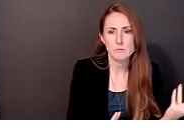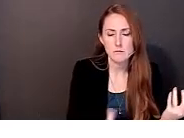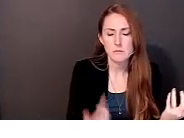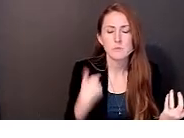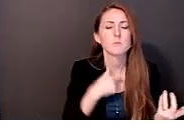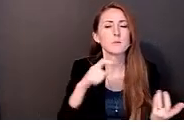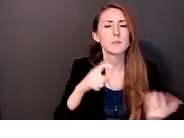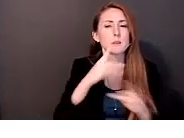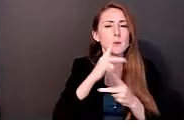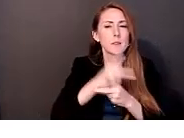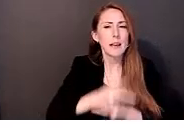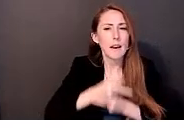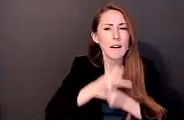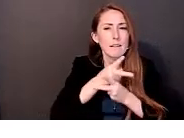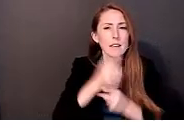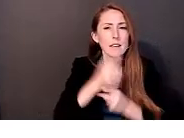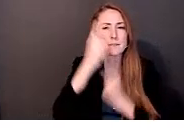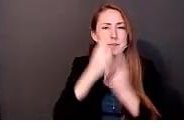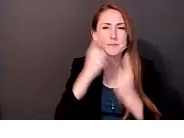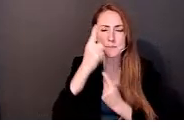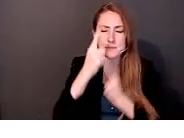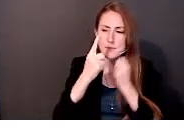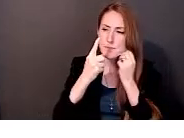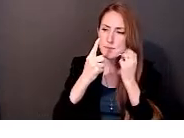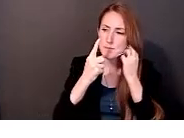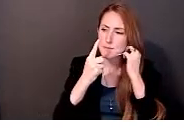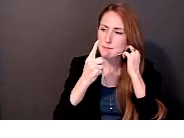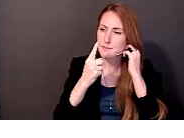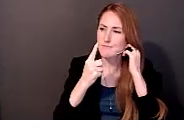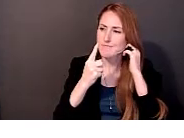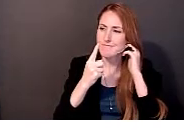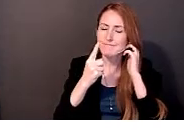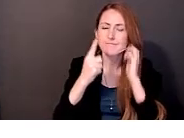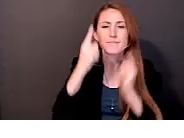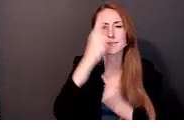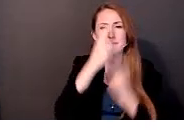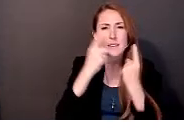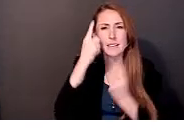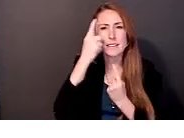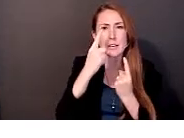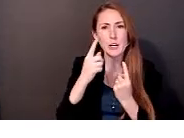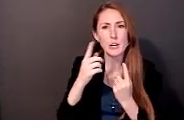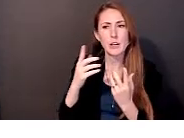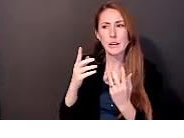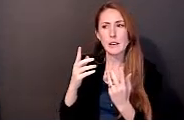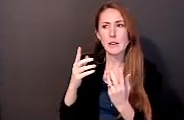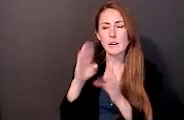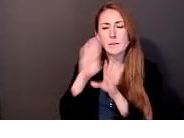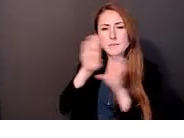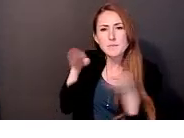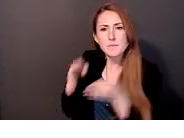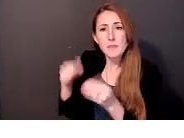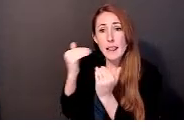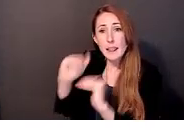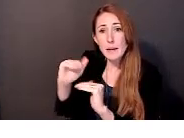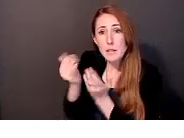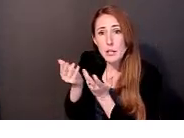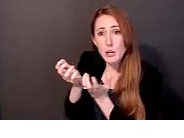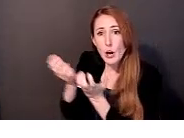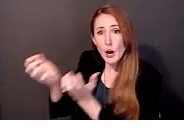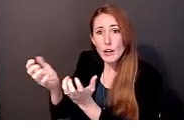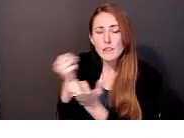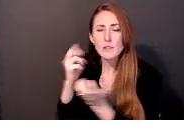benefits of tailing for a limited group versus expanding the audience. And this is just going to be an ongoing